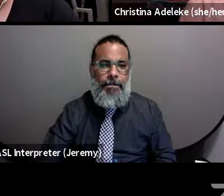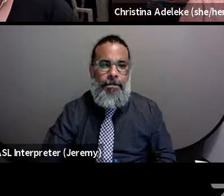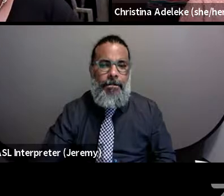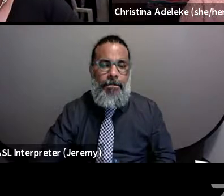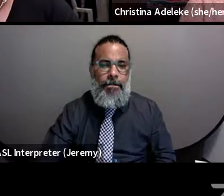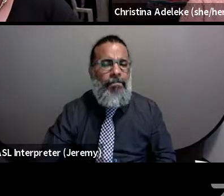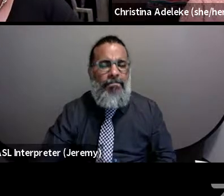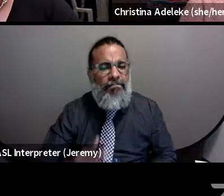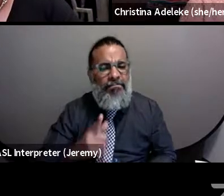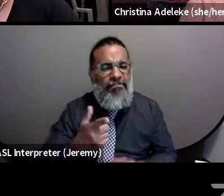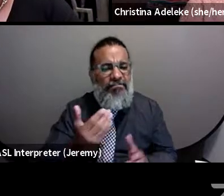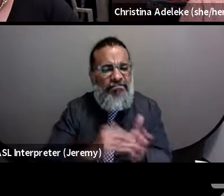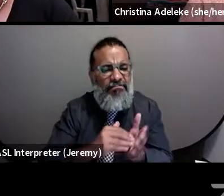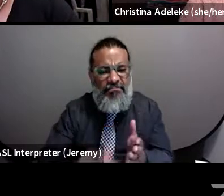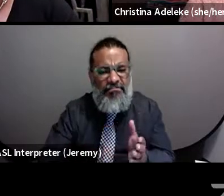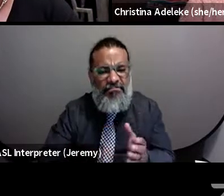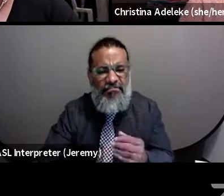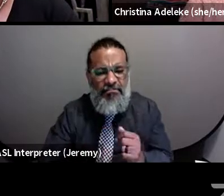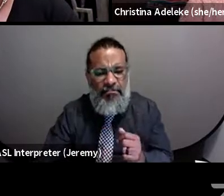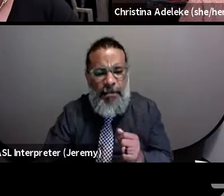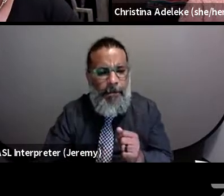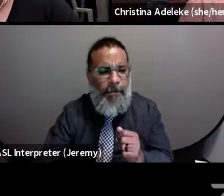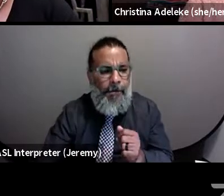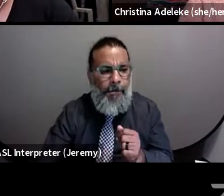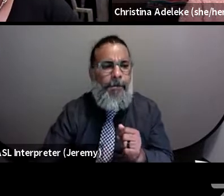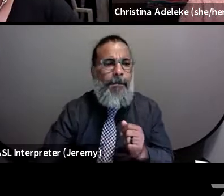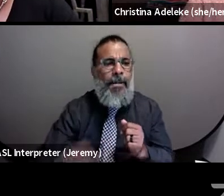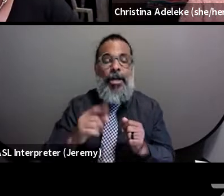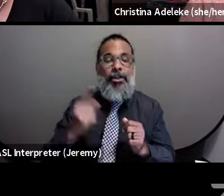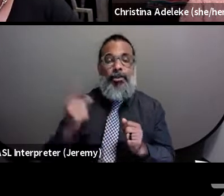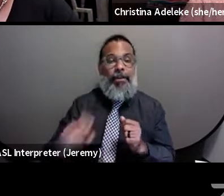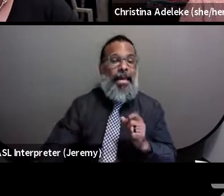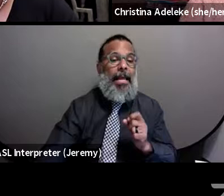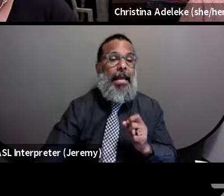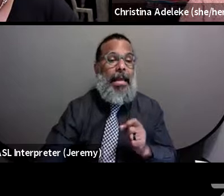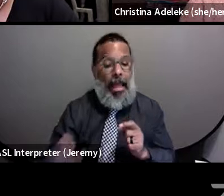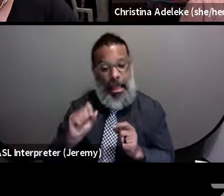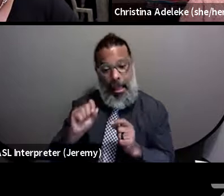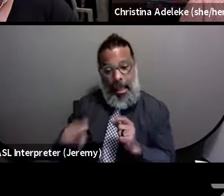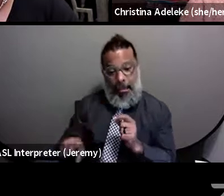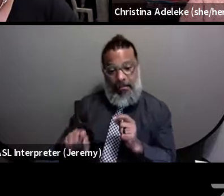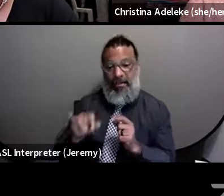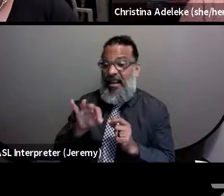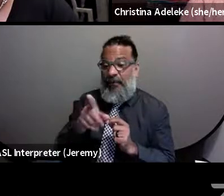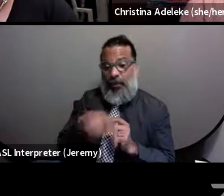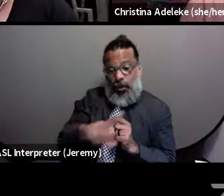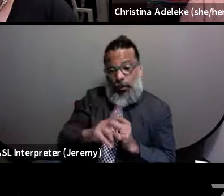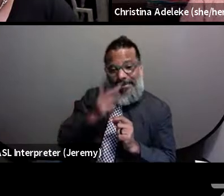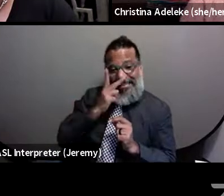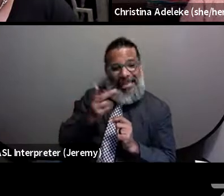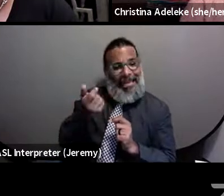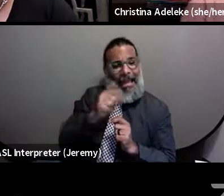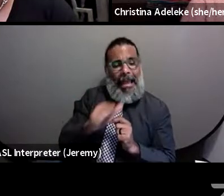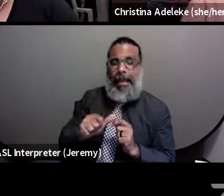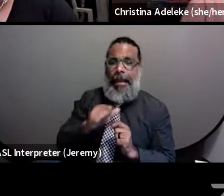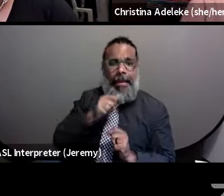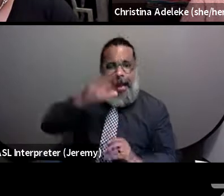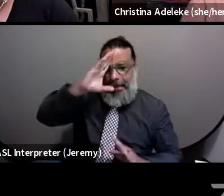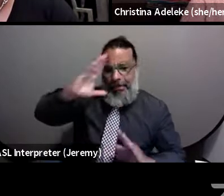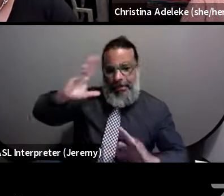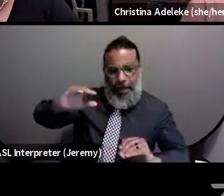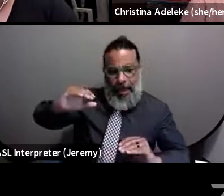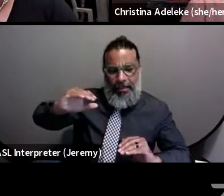Could you rephrase that again? So somebody asked if there, if you have seen any unexpected or